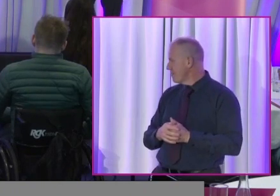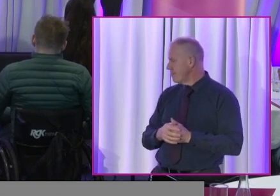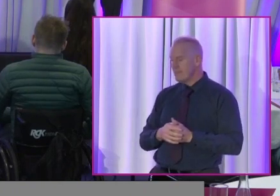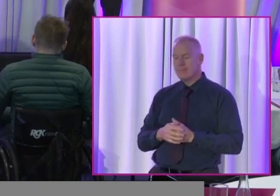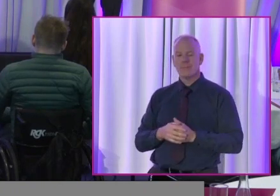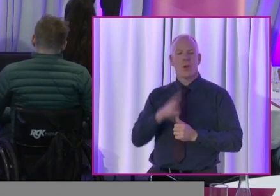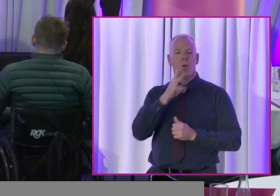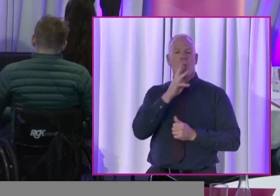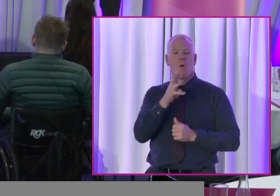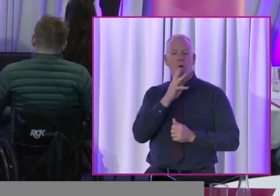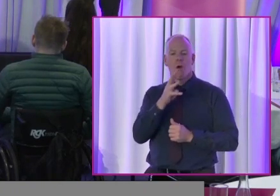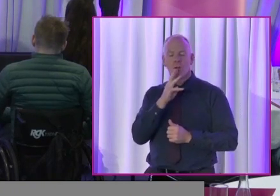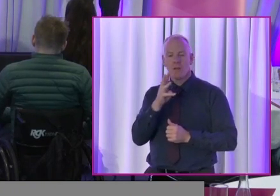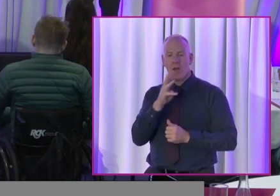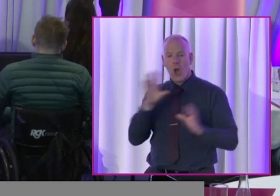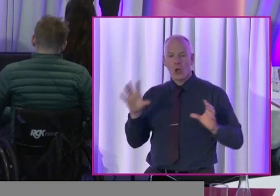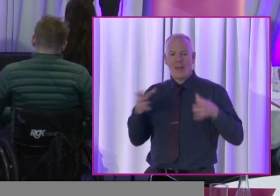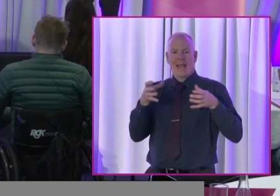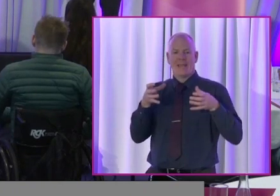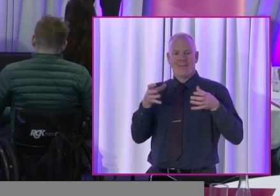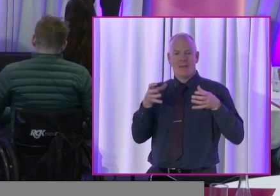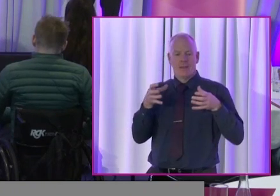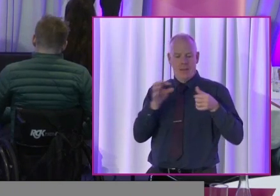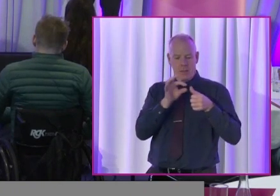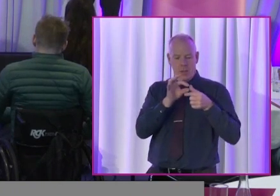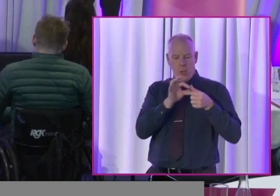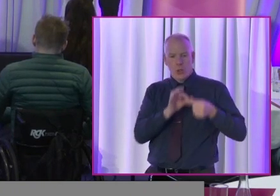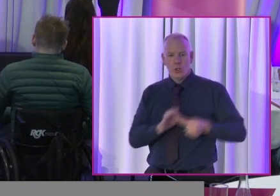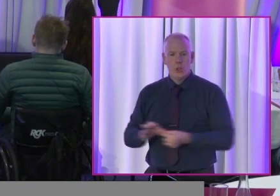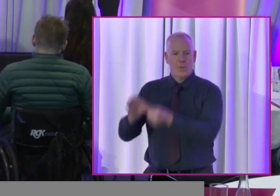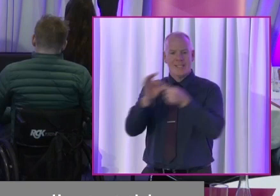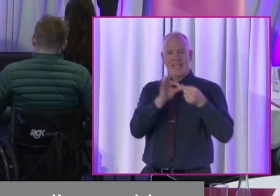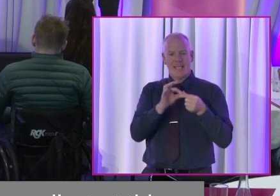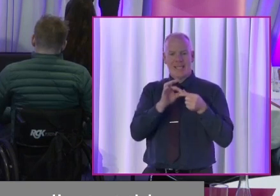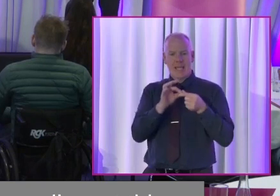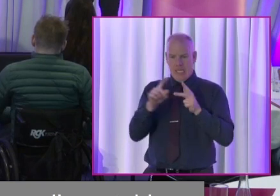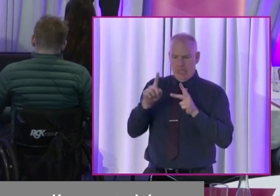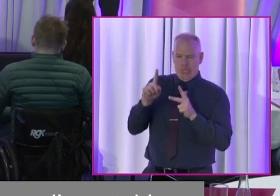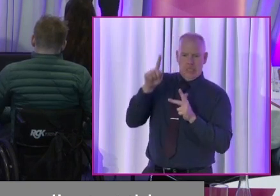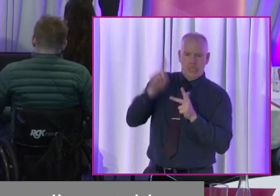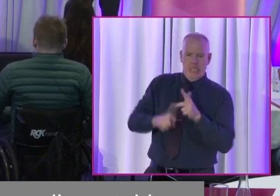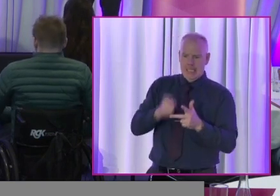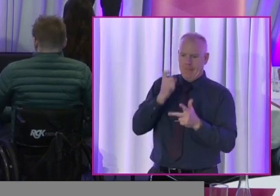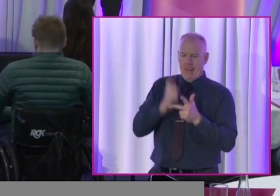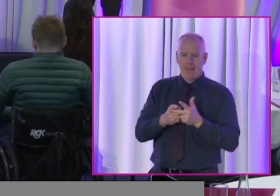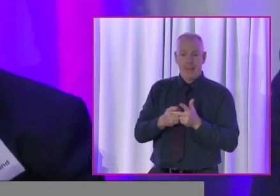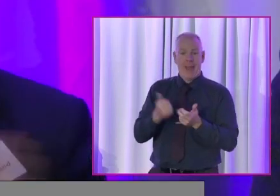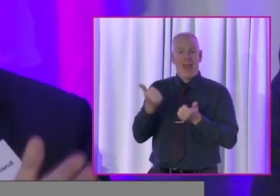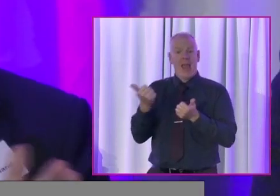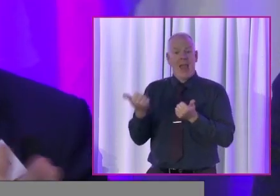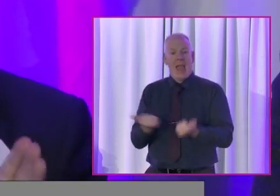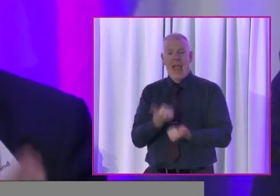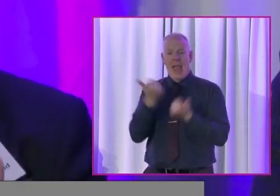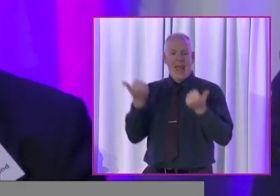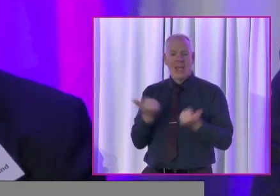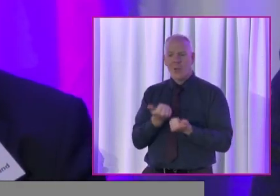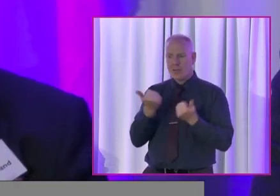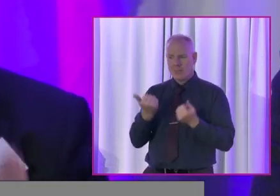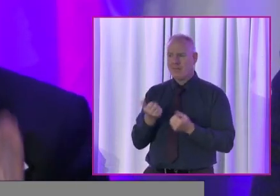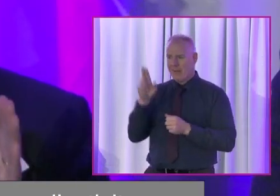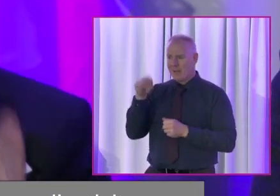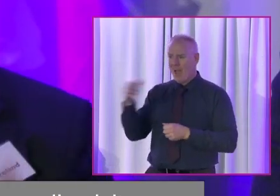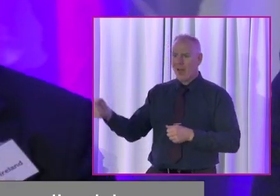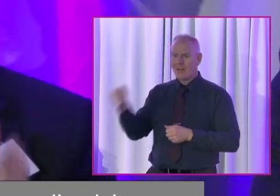Collectivity. Unity. Discipline in the ranks. Anyone can run. There's no problem in running.